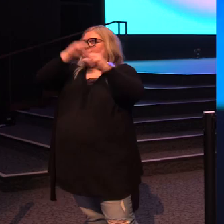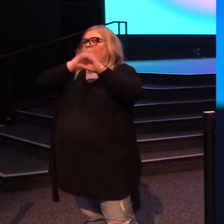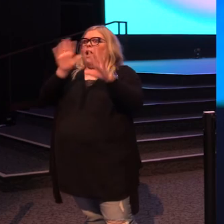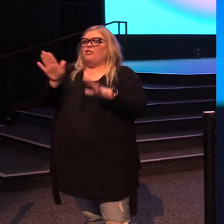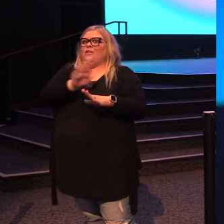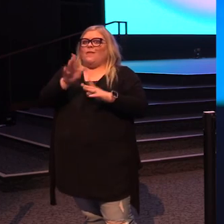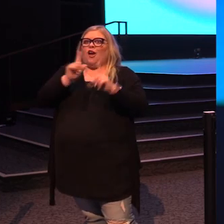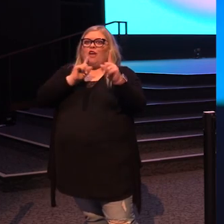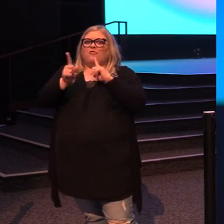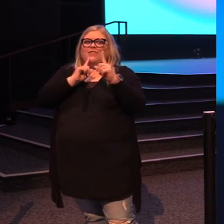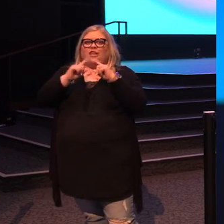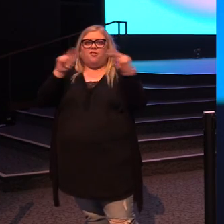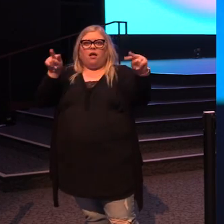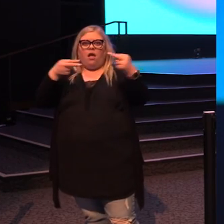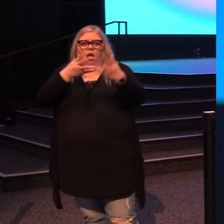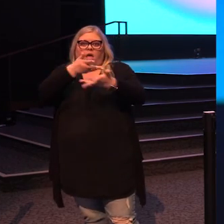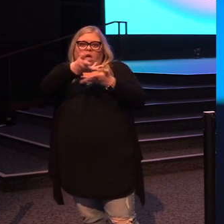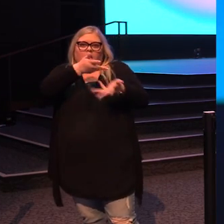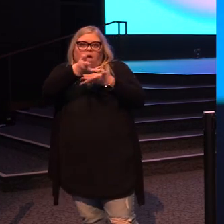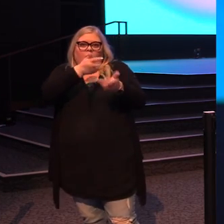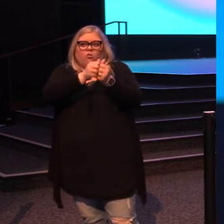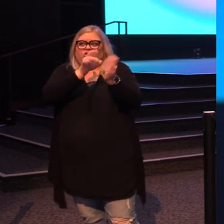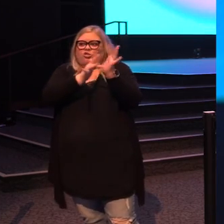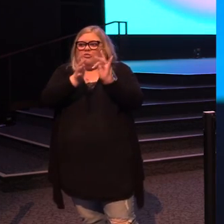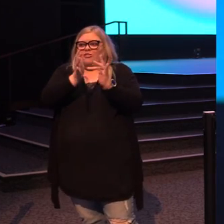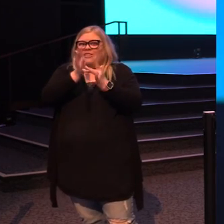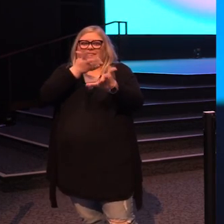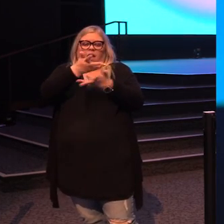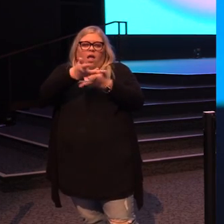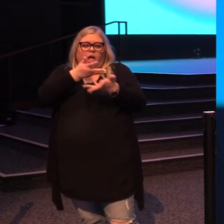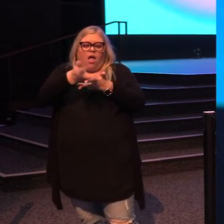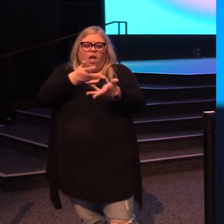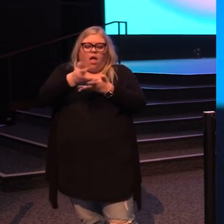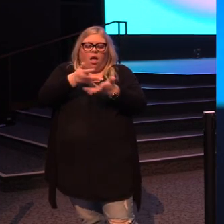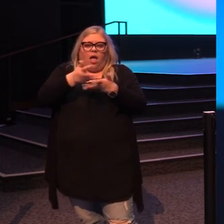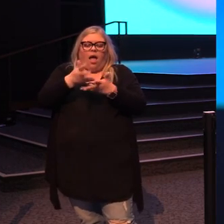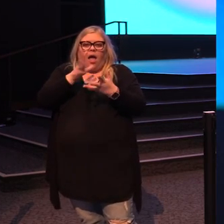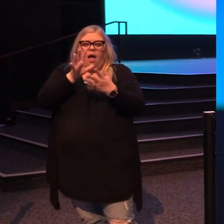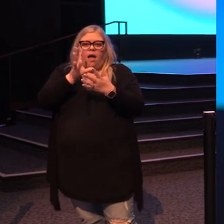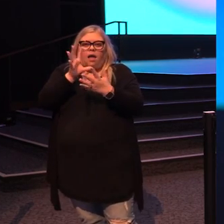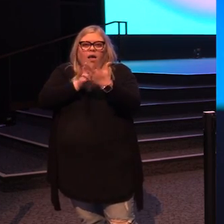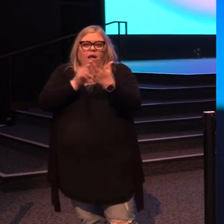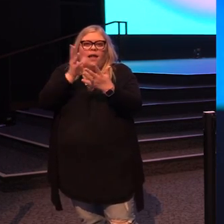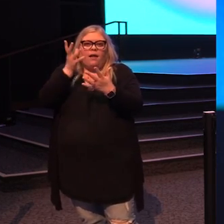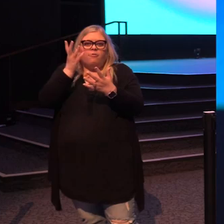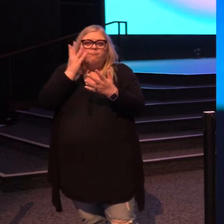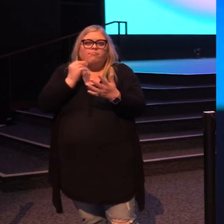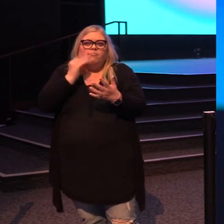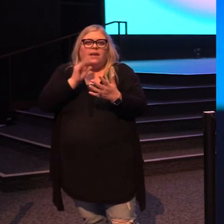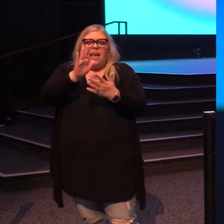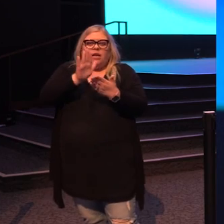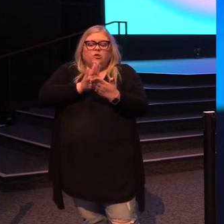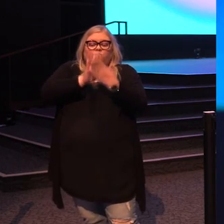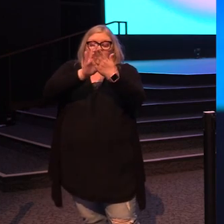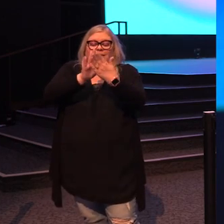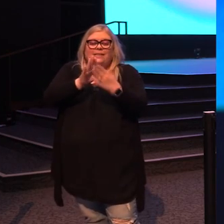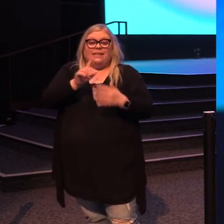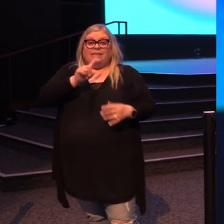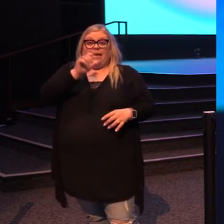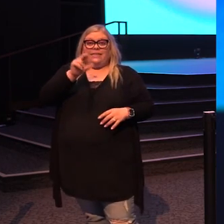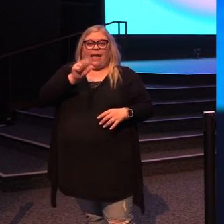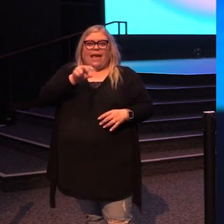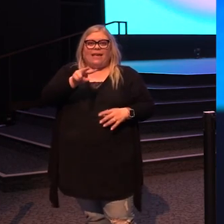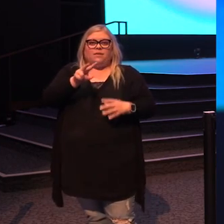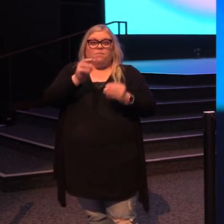as the eyes lock at the table and the things that we'll talk about and the more he's in the presence of Jesus, the more something about Zacchaeus